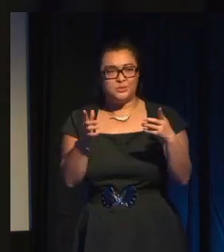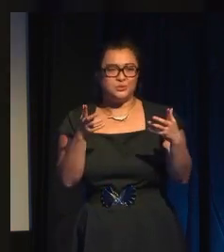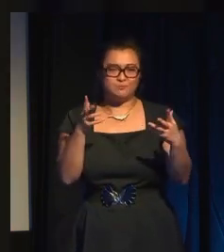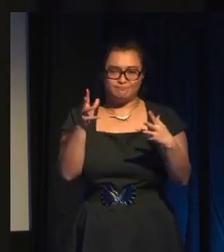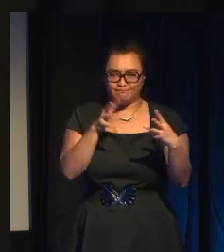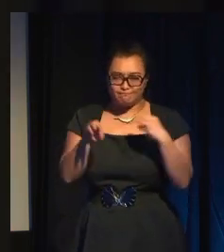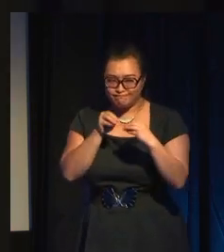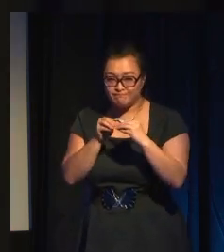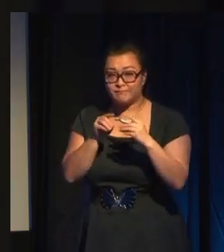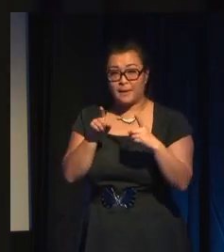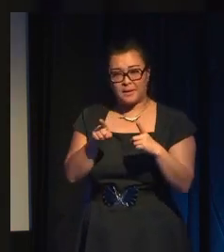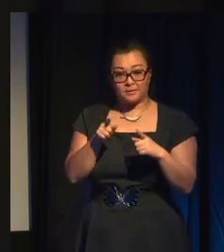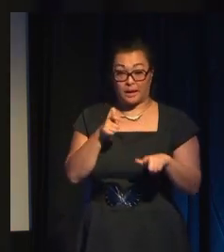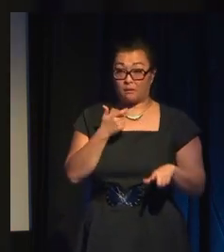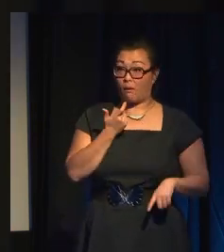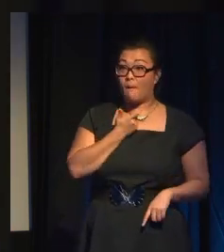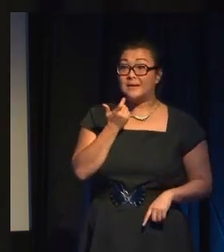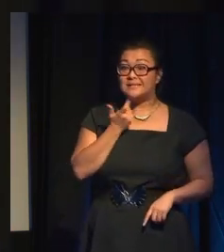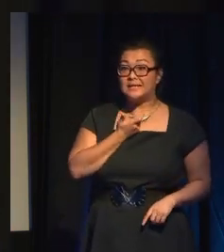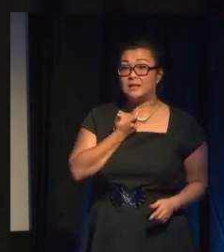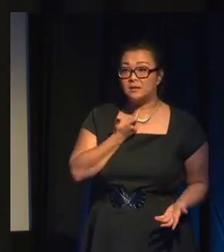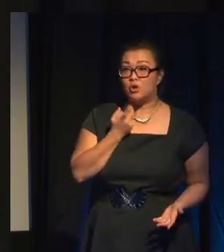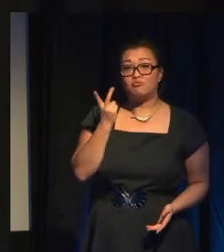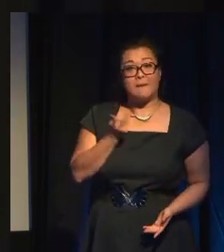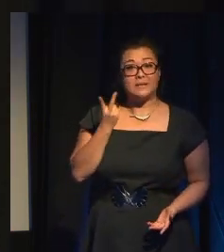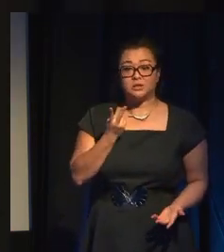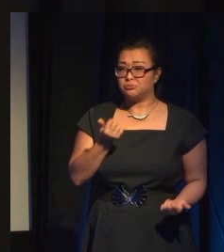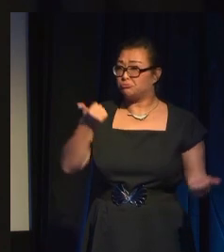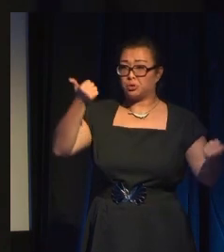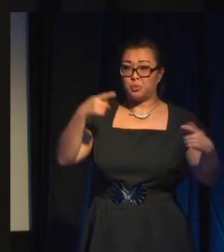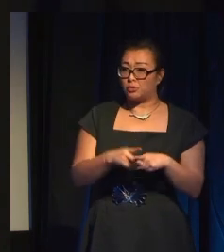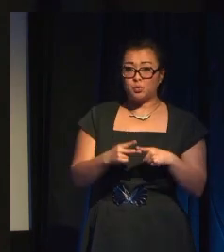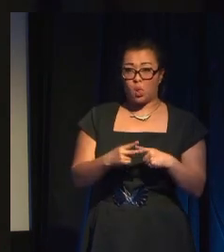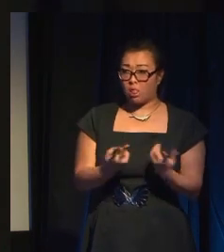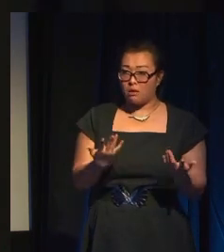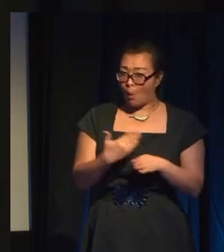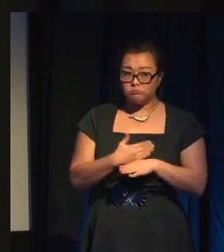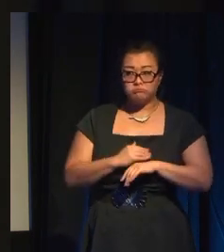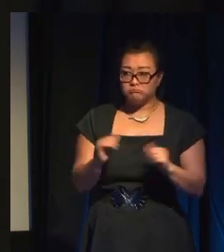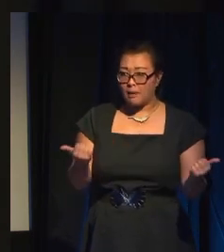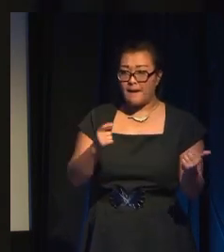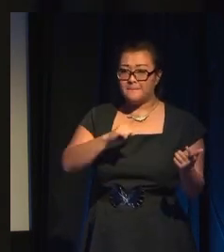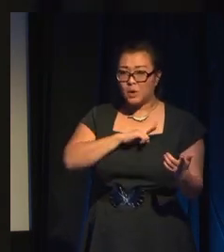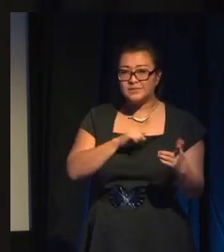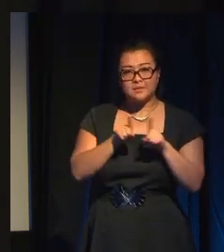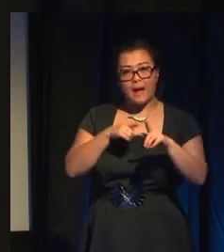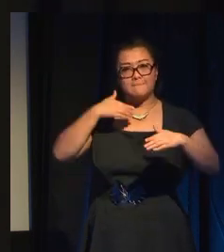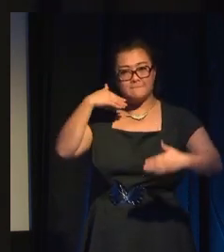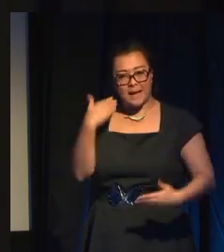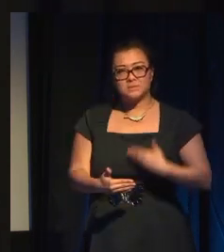Whereas in comedy, repetition is a great tool, right? Because it's a pattern and patterns are very...